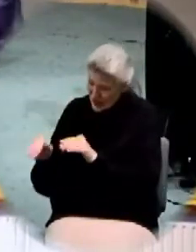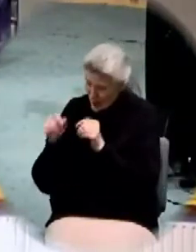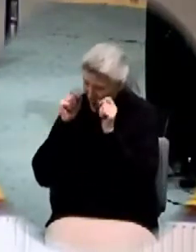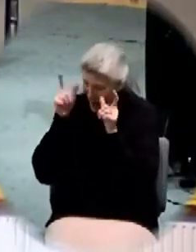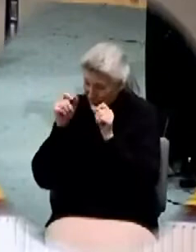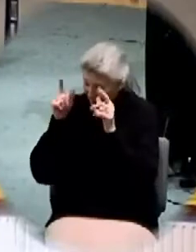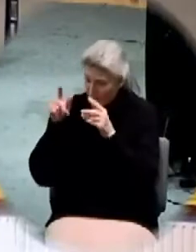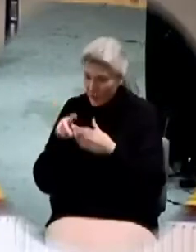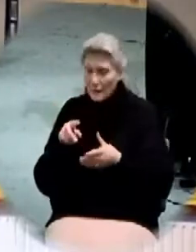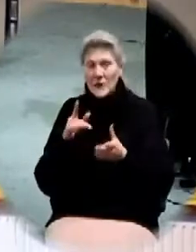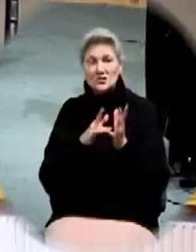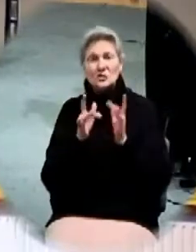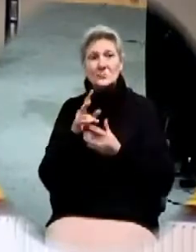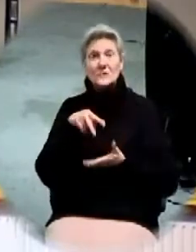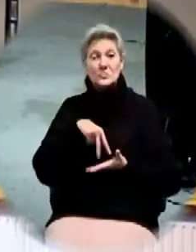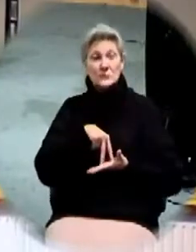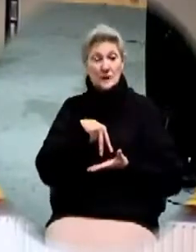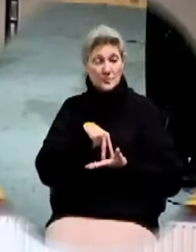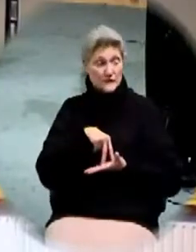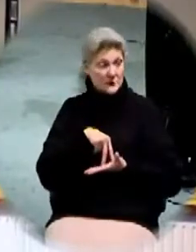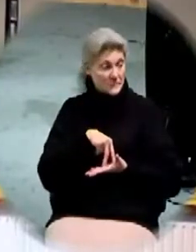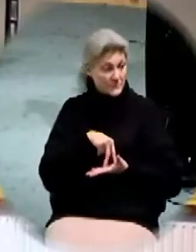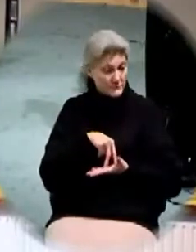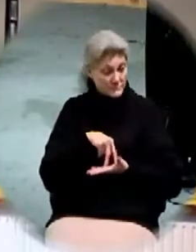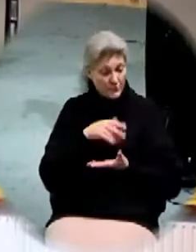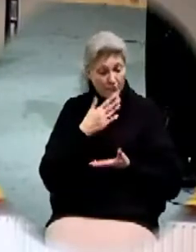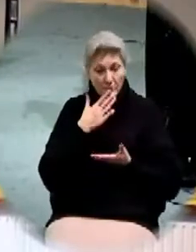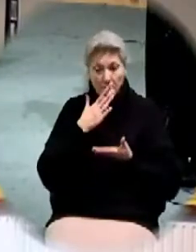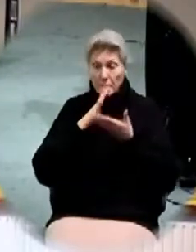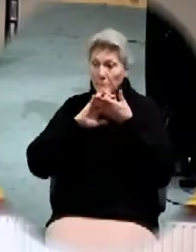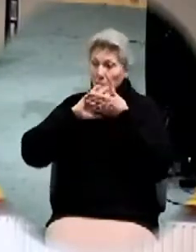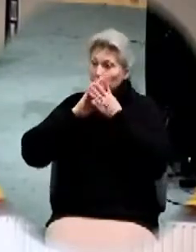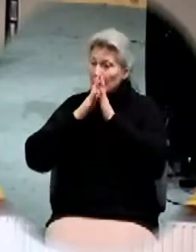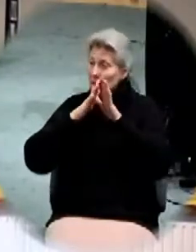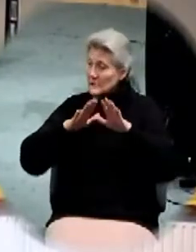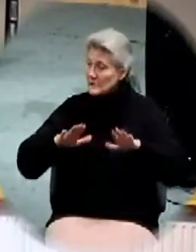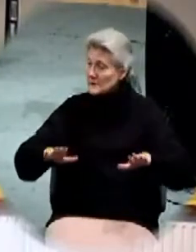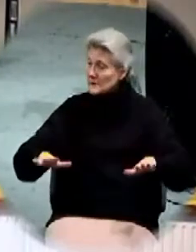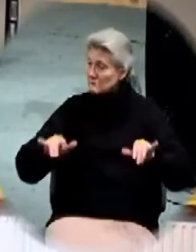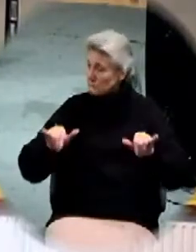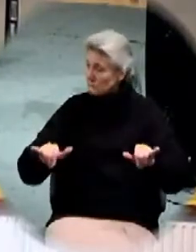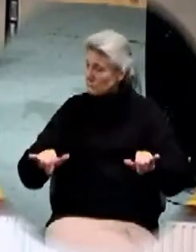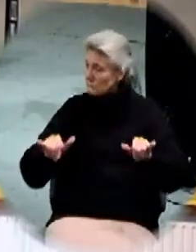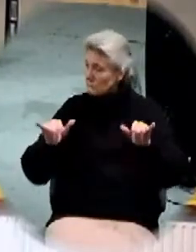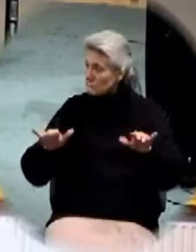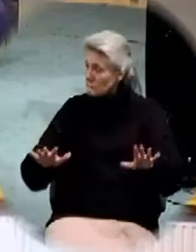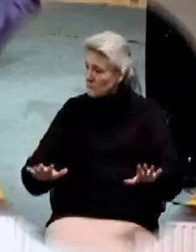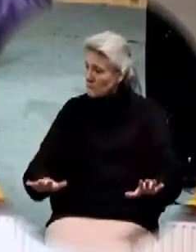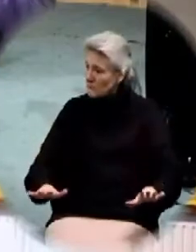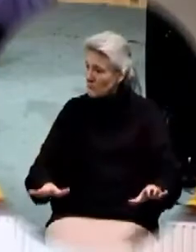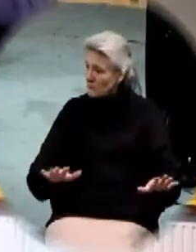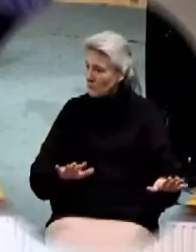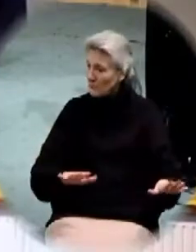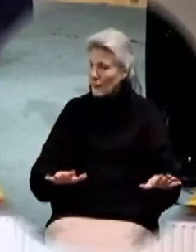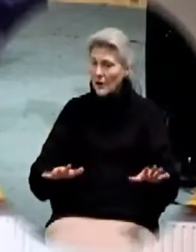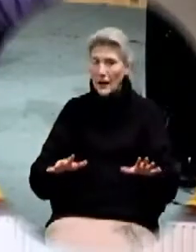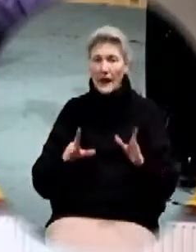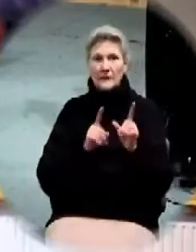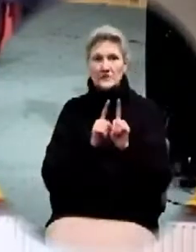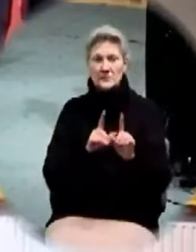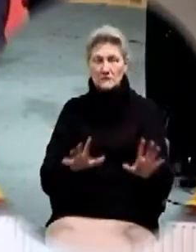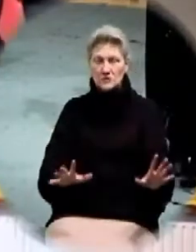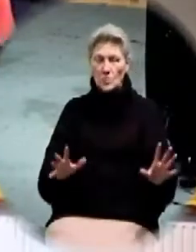simply stands up Pastor Boettcher and says peace be still and the disciples went